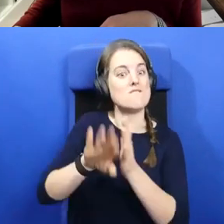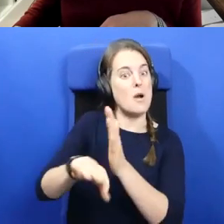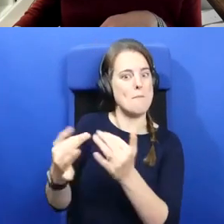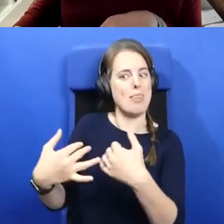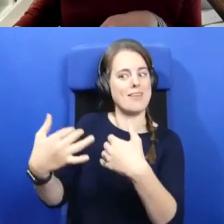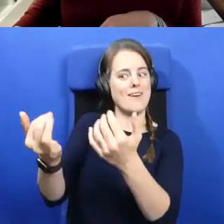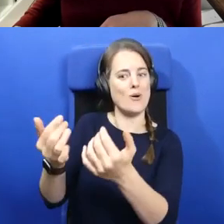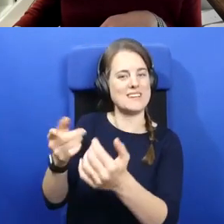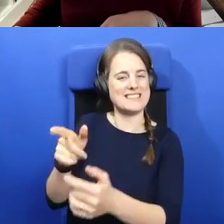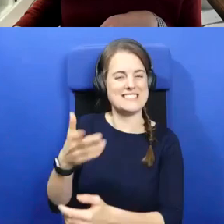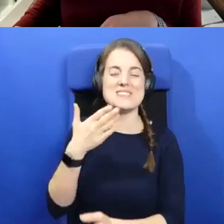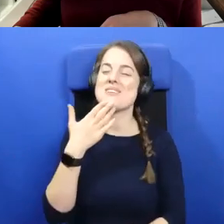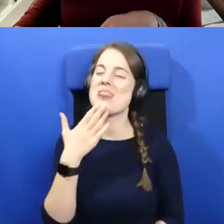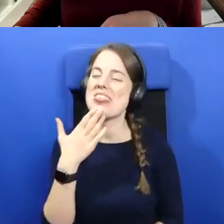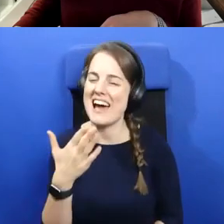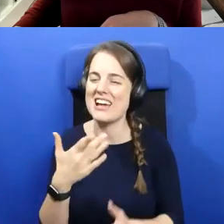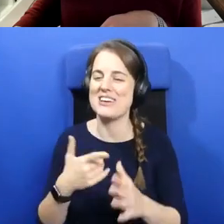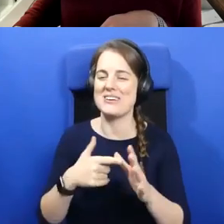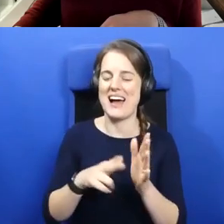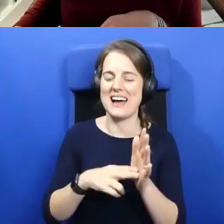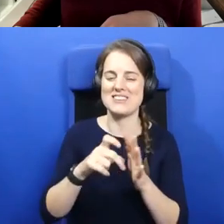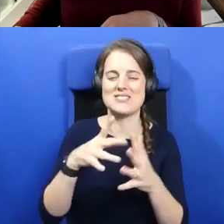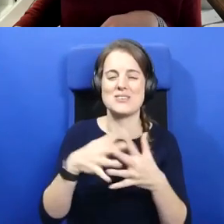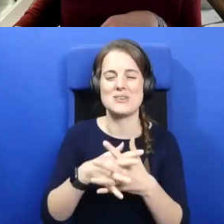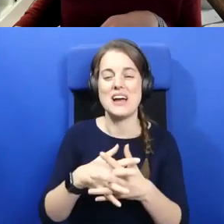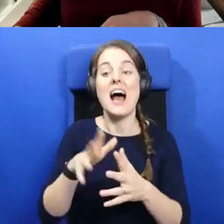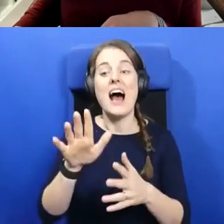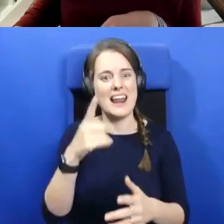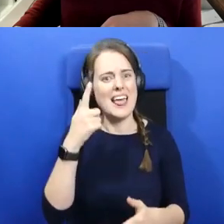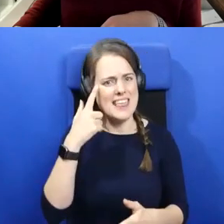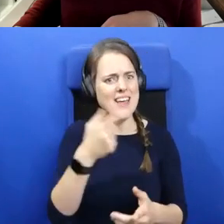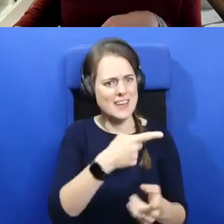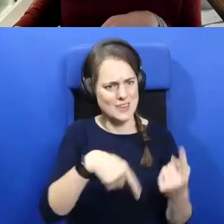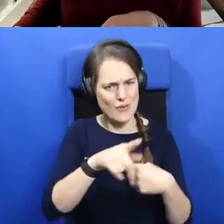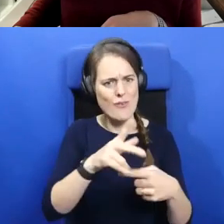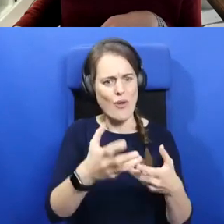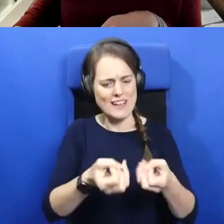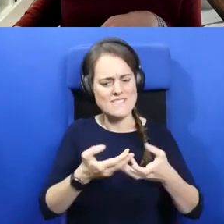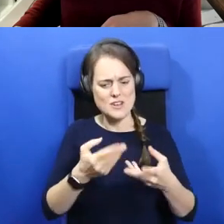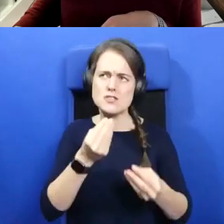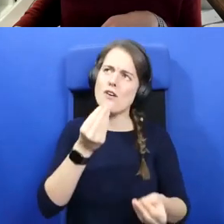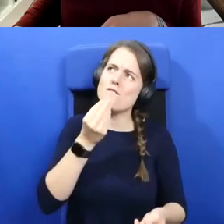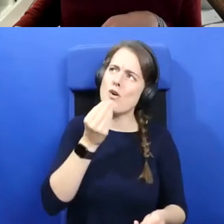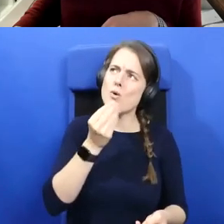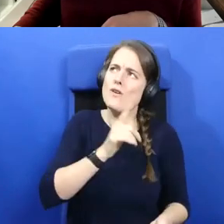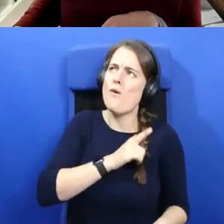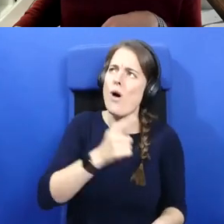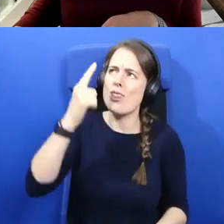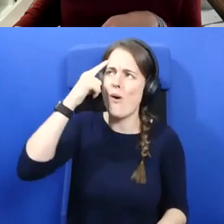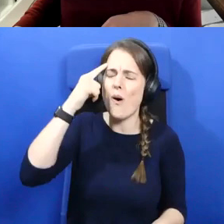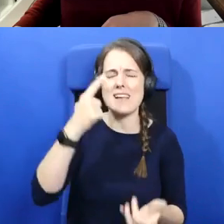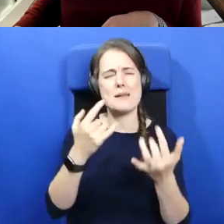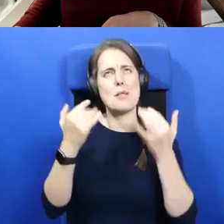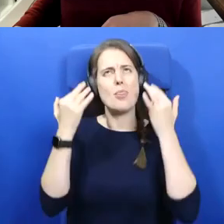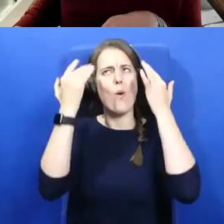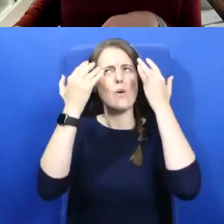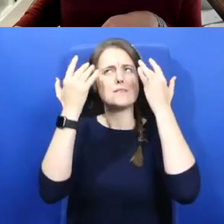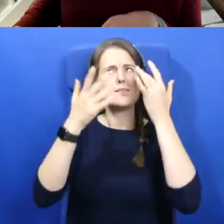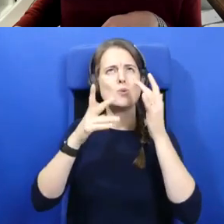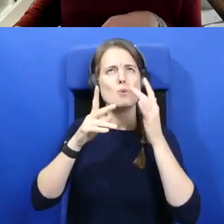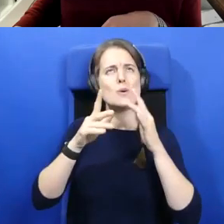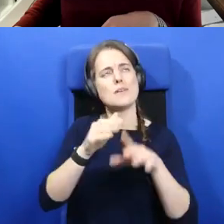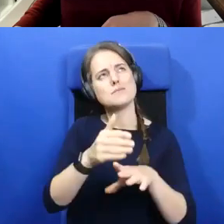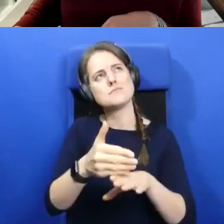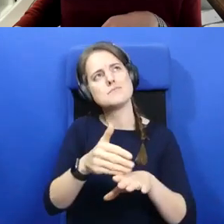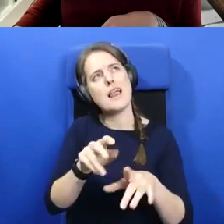participants. So thank you. And I think you've given us all food for thought tonight and some, uh, some thoughts to go away with, uh, not only in the context